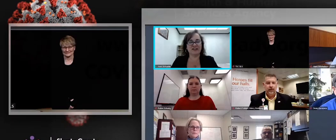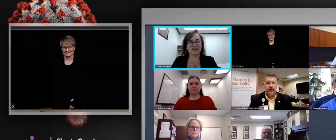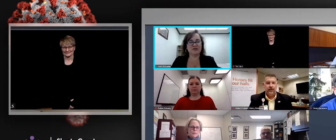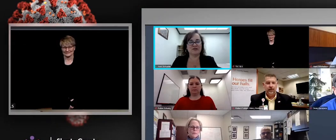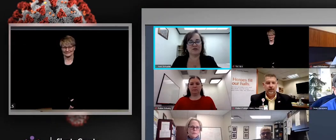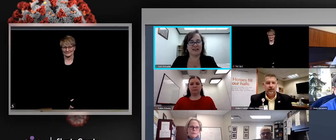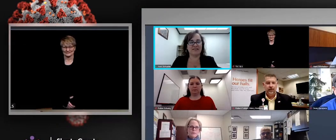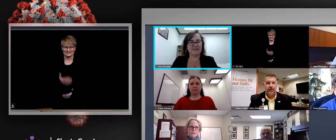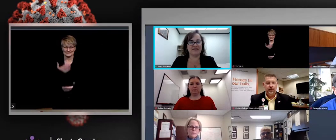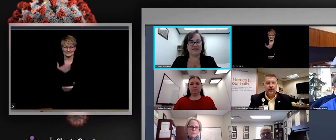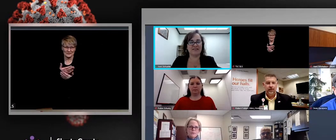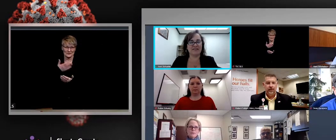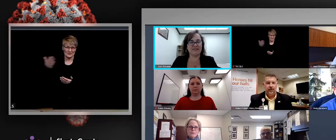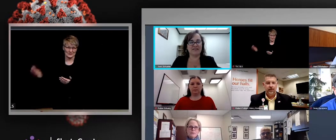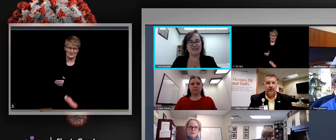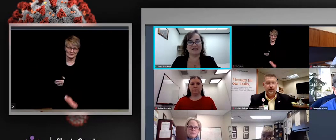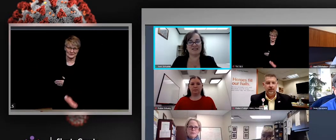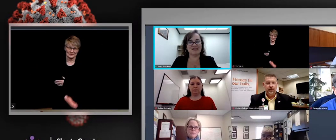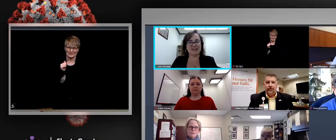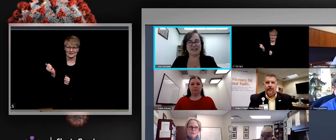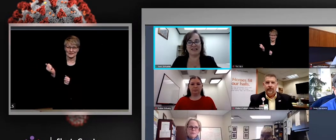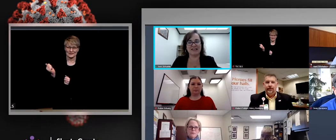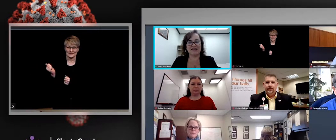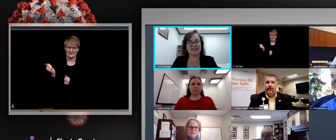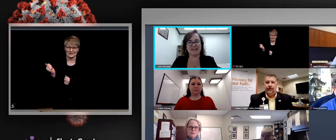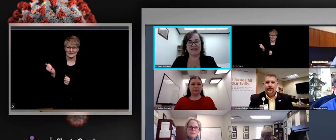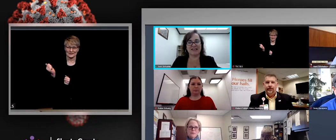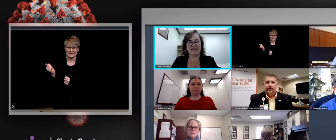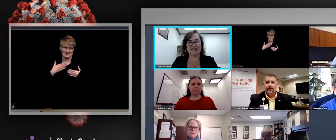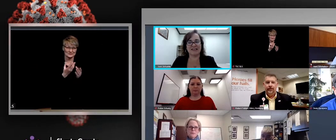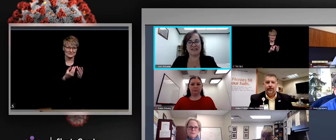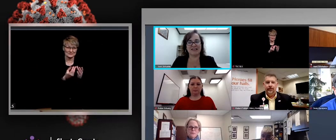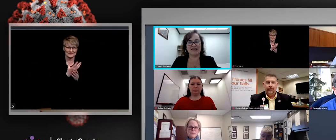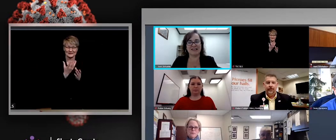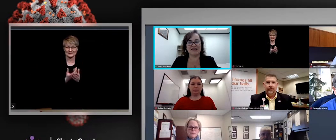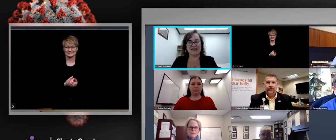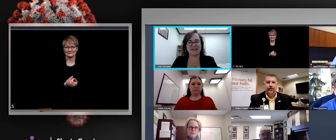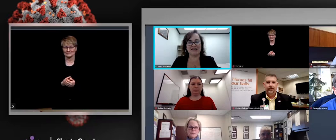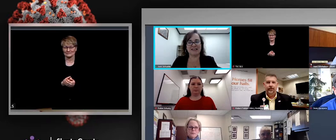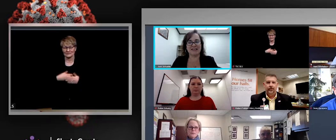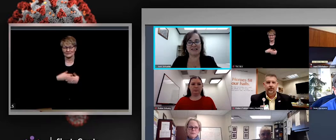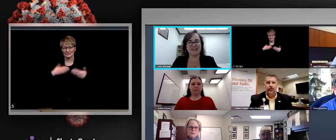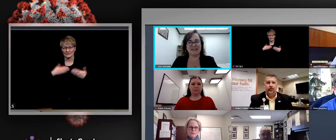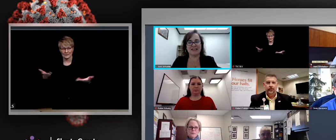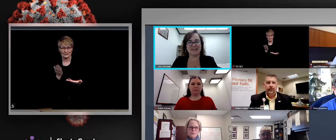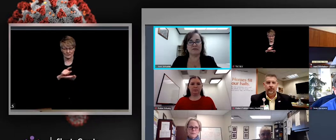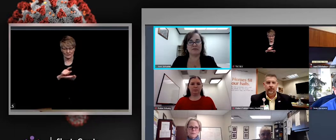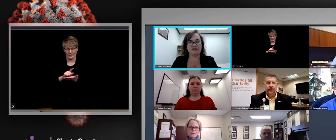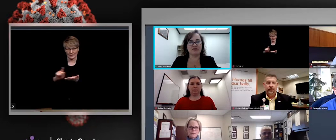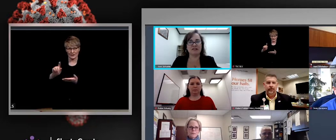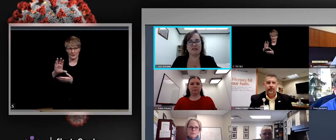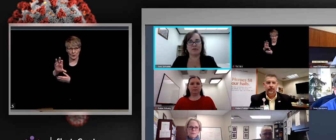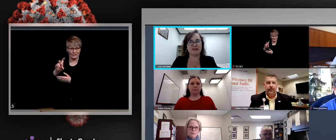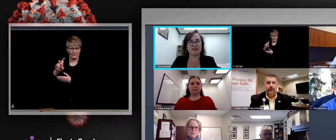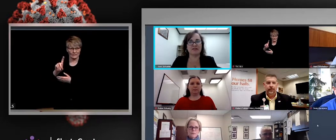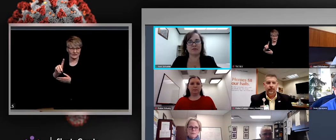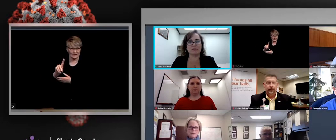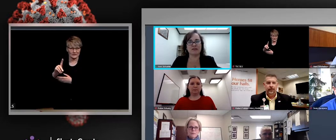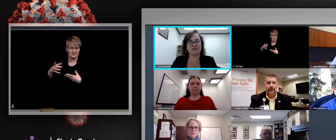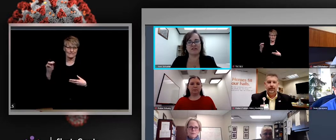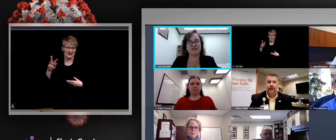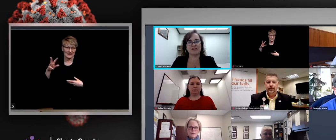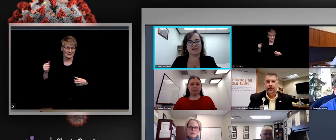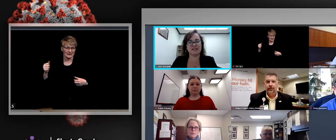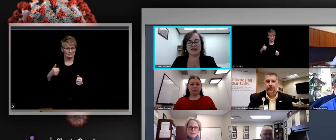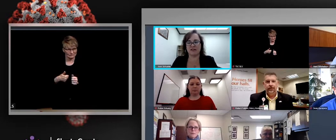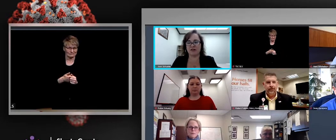Good morning, everyone. Happy spring and welcome to our weekly COVID media update. I'm Carrie Schutte, the Public Information